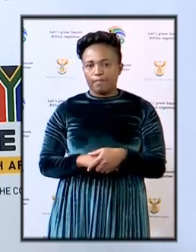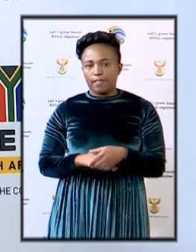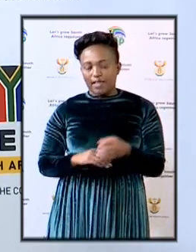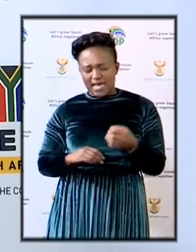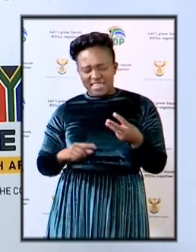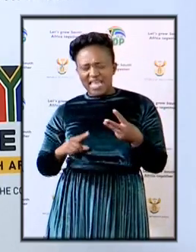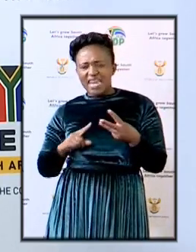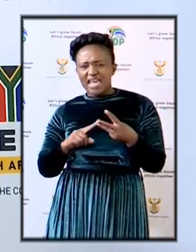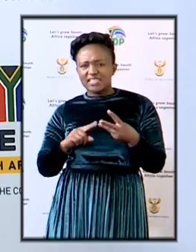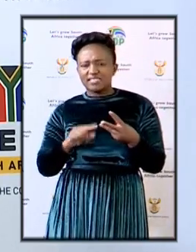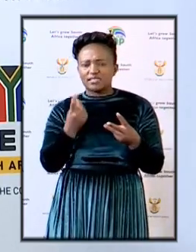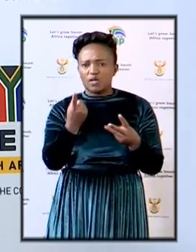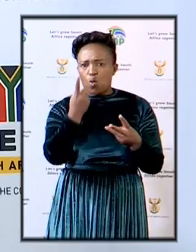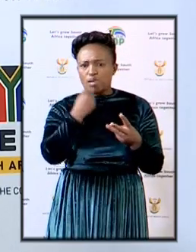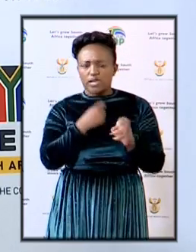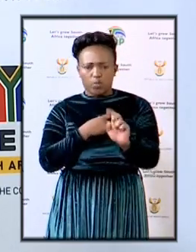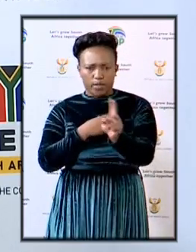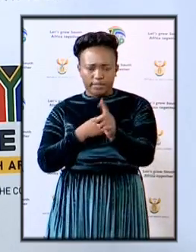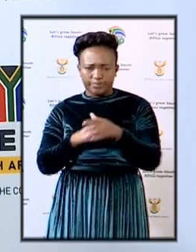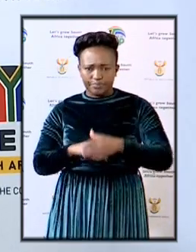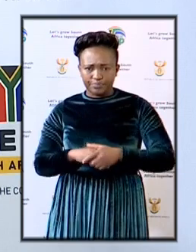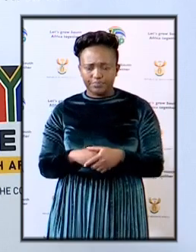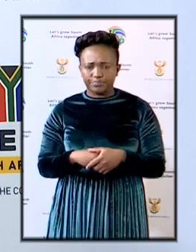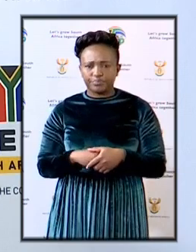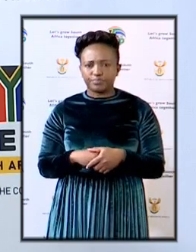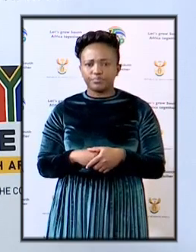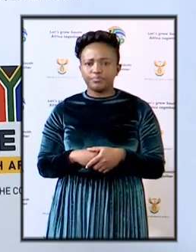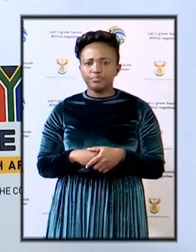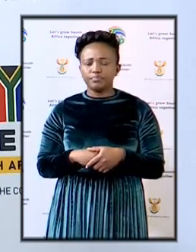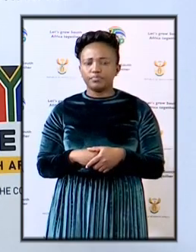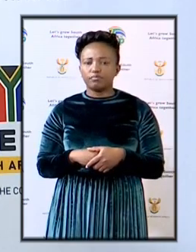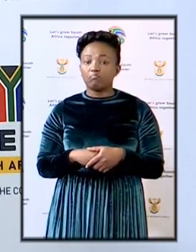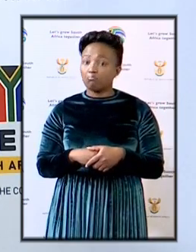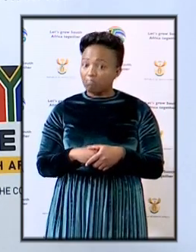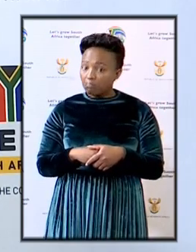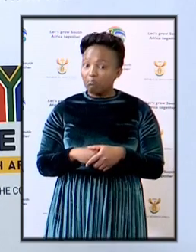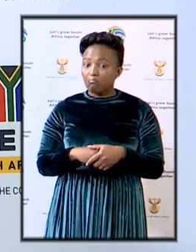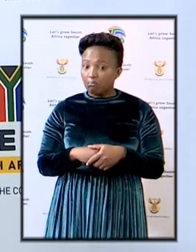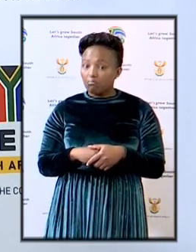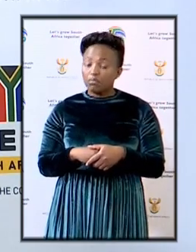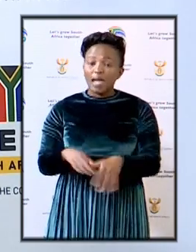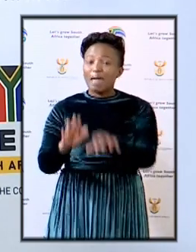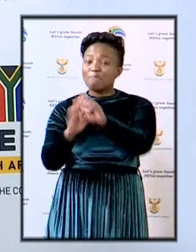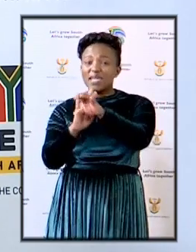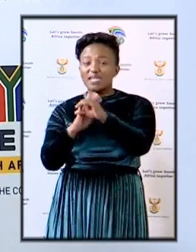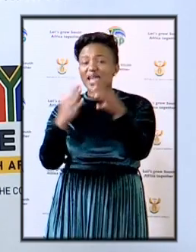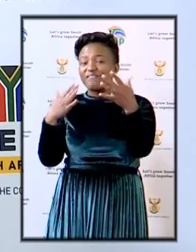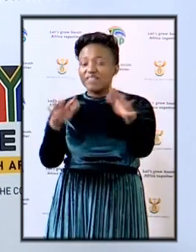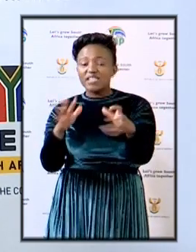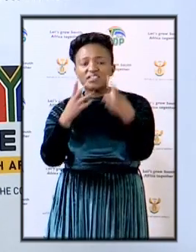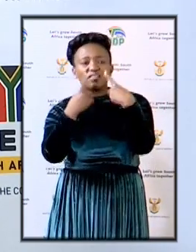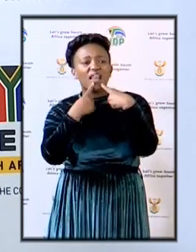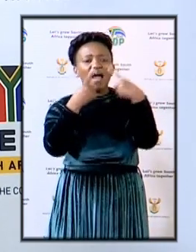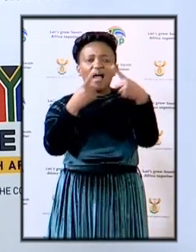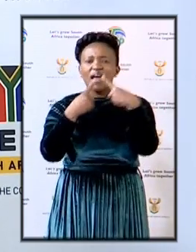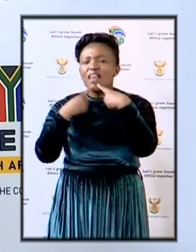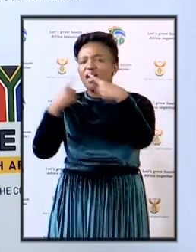the next one was whether we are relying on what has been presented in the media